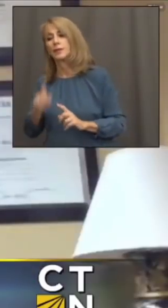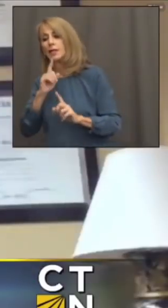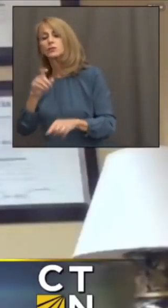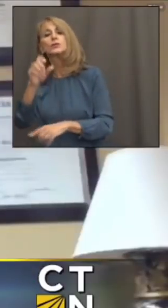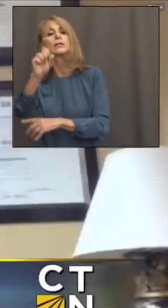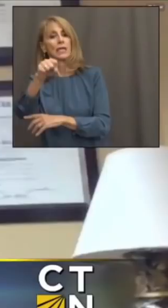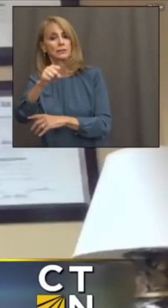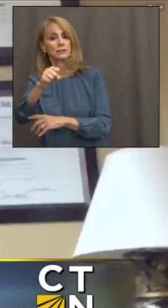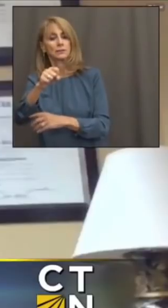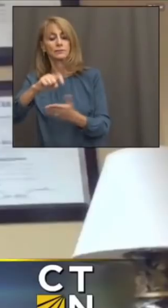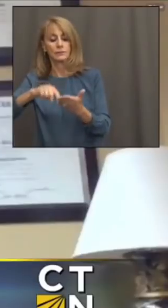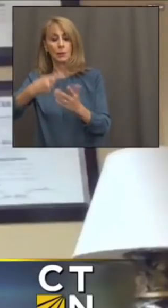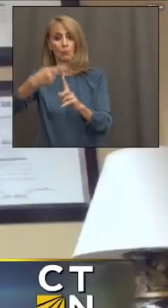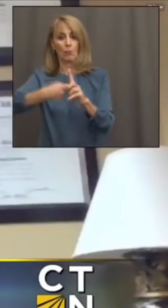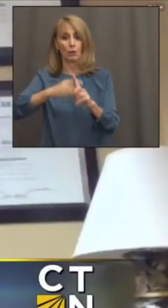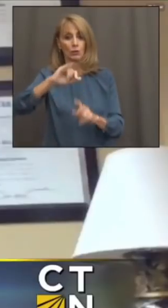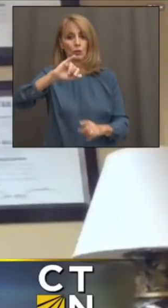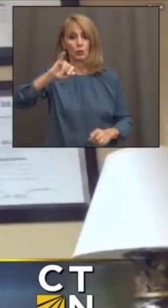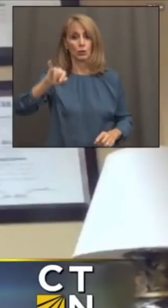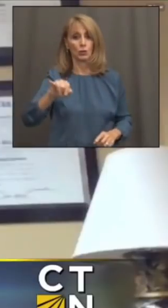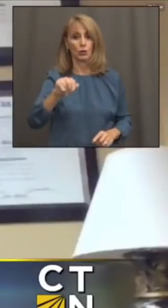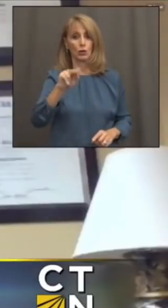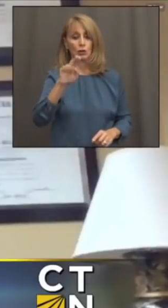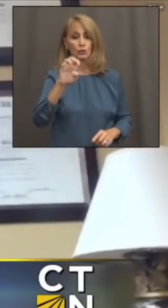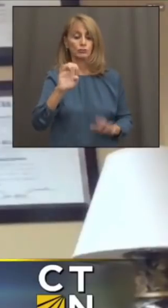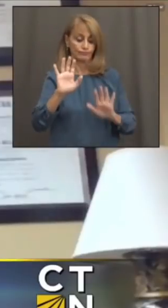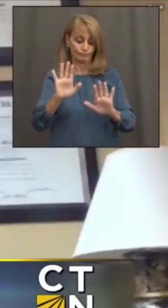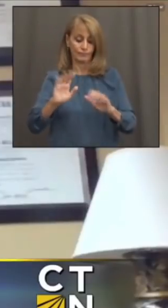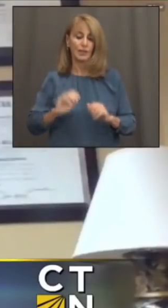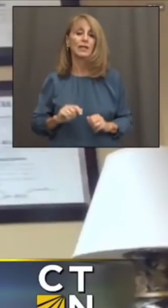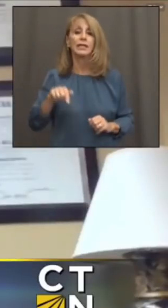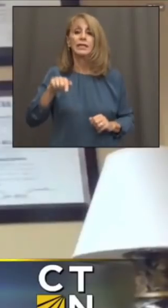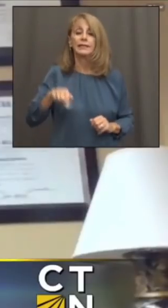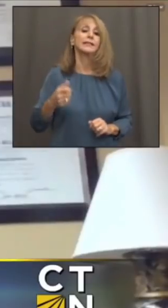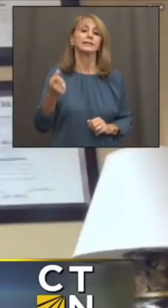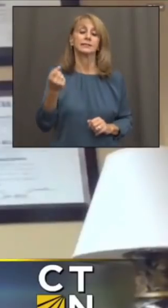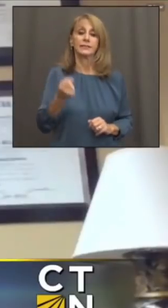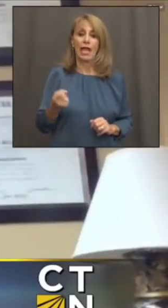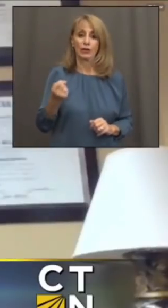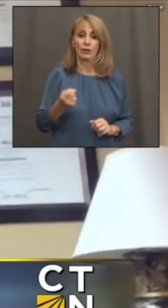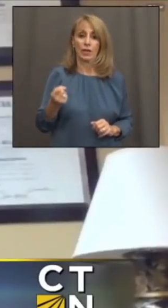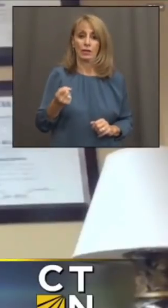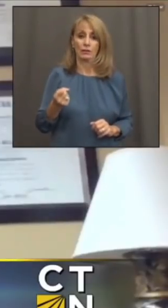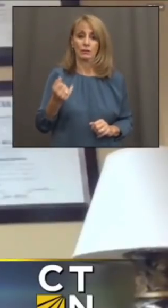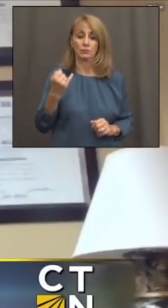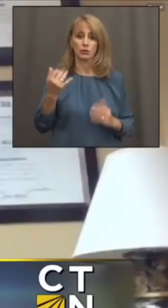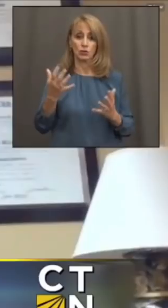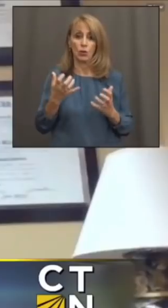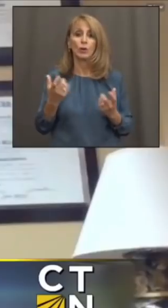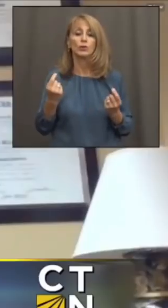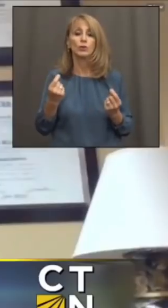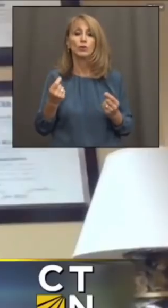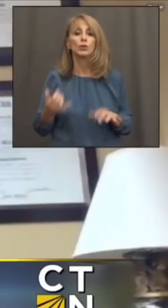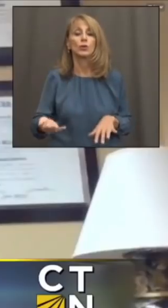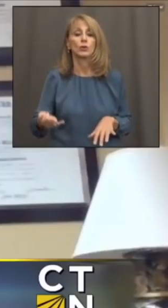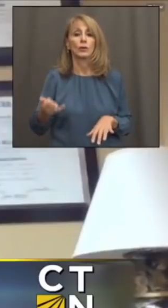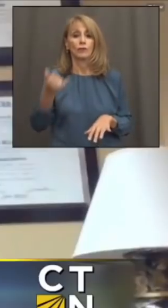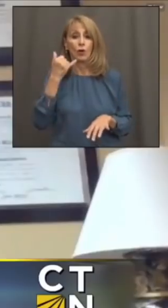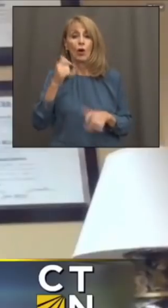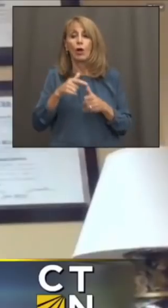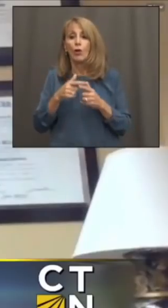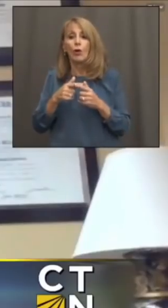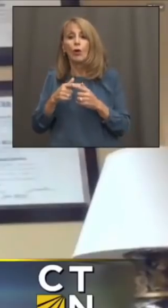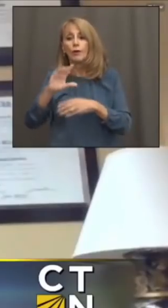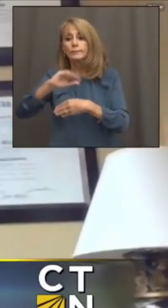Starting in June, starting this Saturday, if you want to take advantage of it, you have to call our call center or go